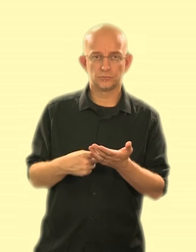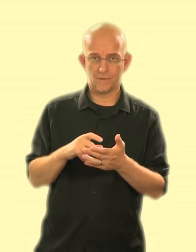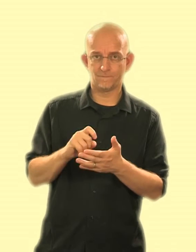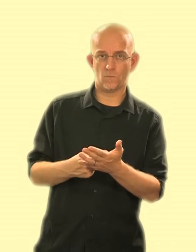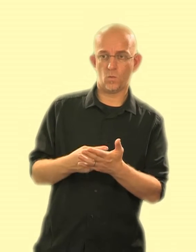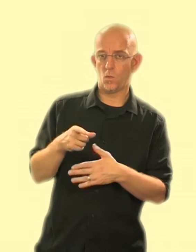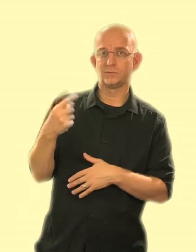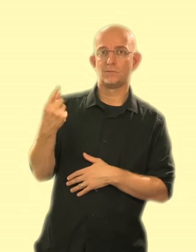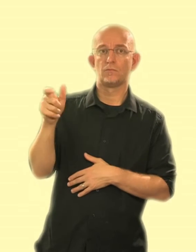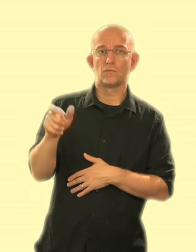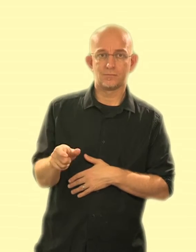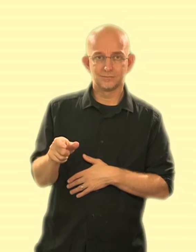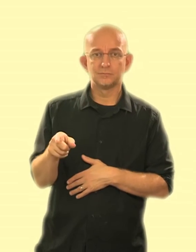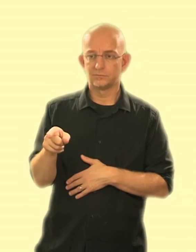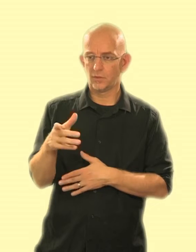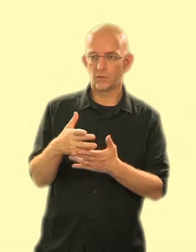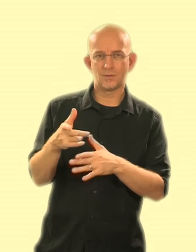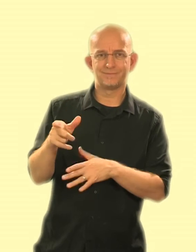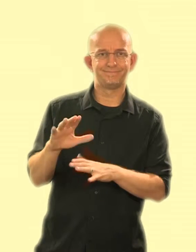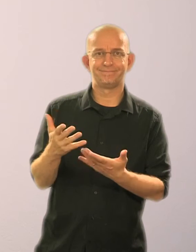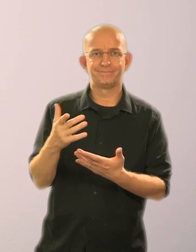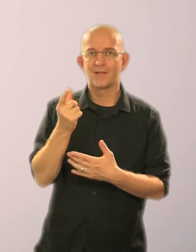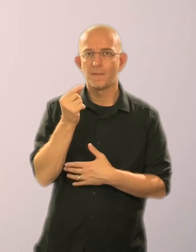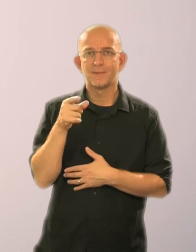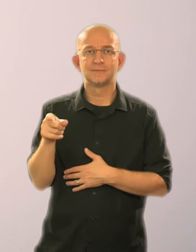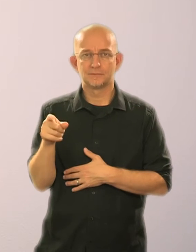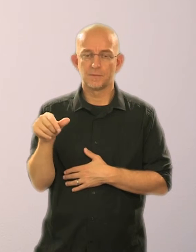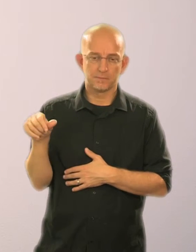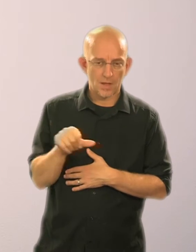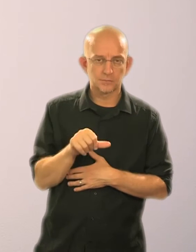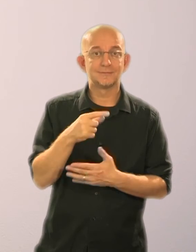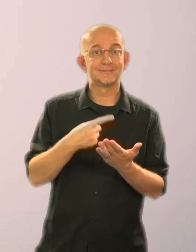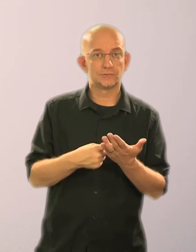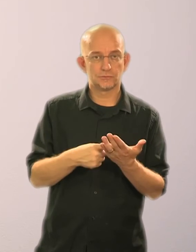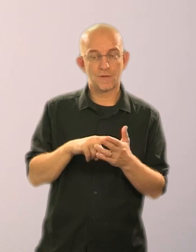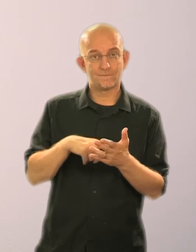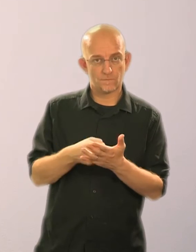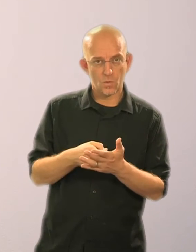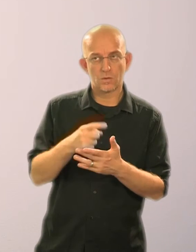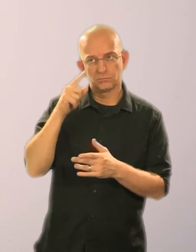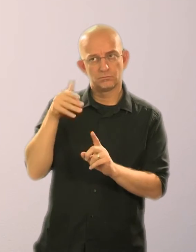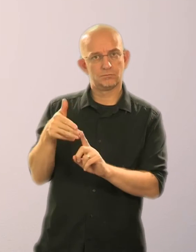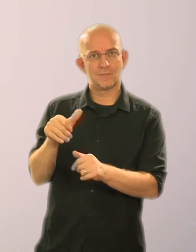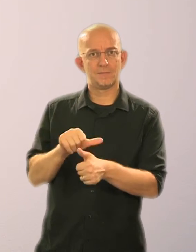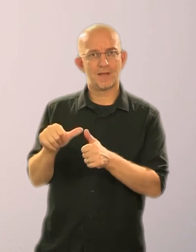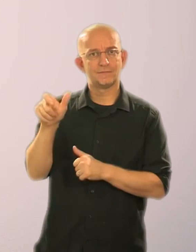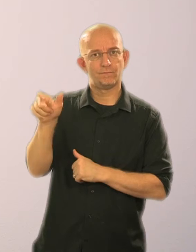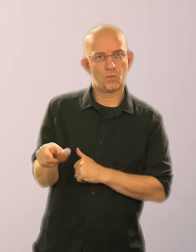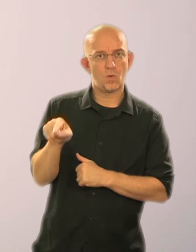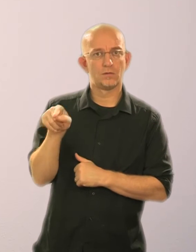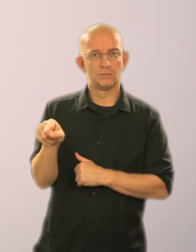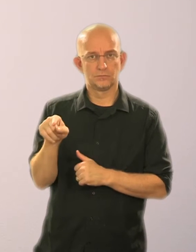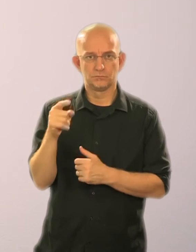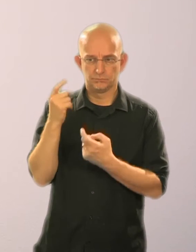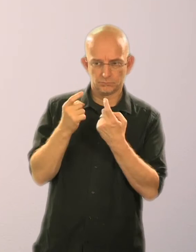must be done in their best interests. After considering what is known about their preferences, it is